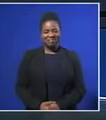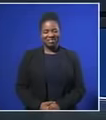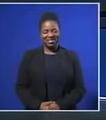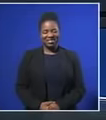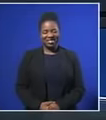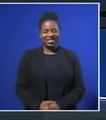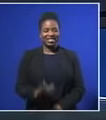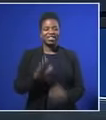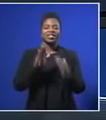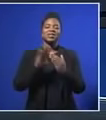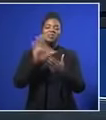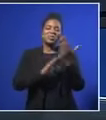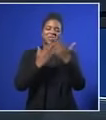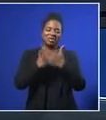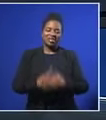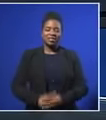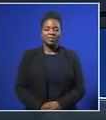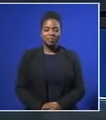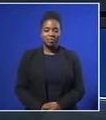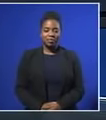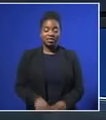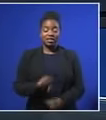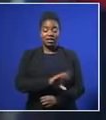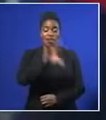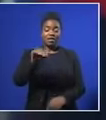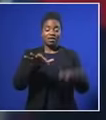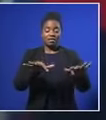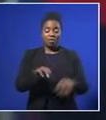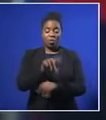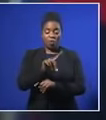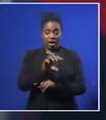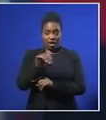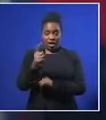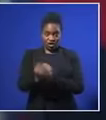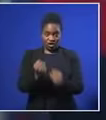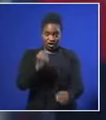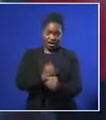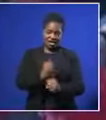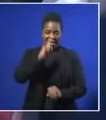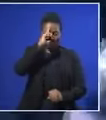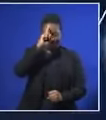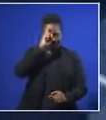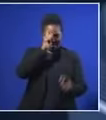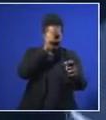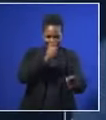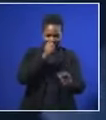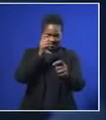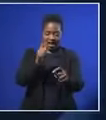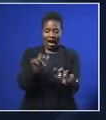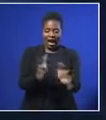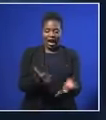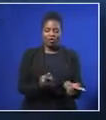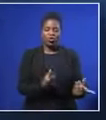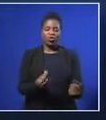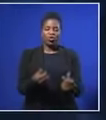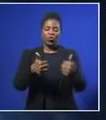Let's recap your top stories this evening. South Africans honor global icon Nelson Mandela on the 100th anniversary of